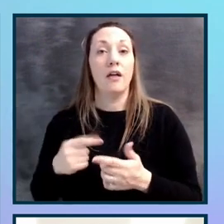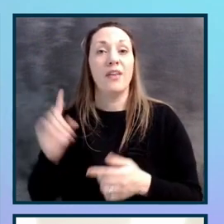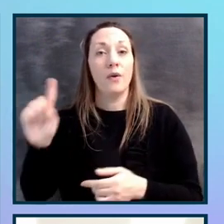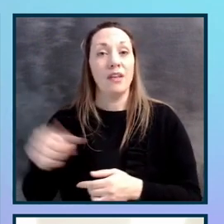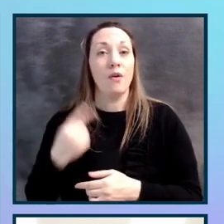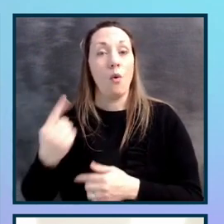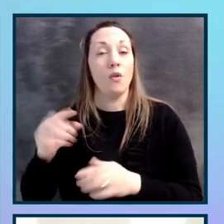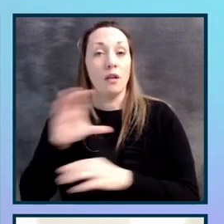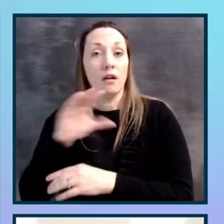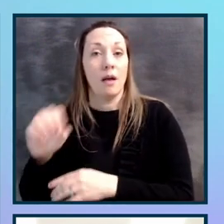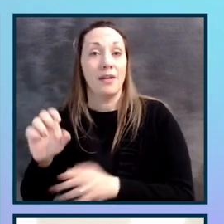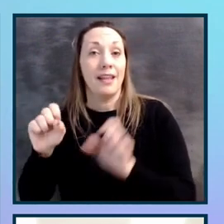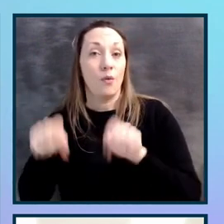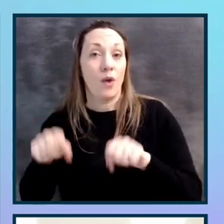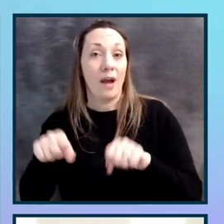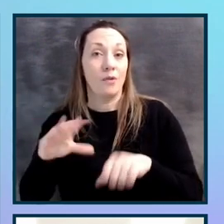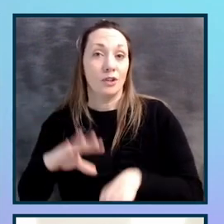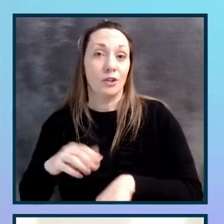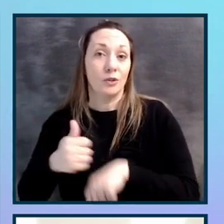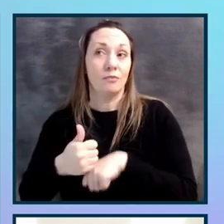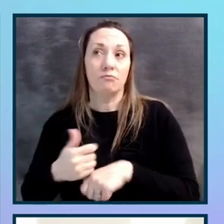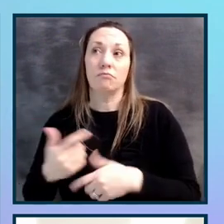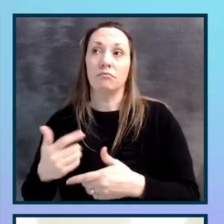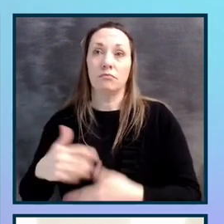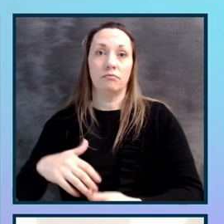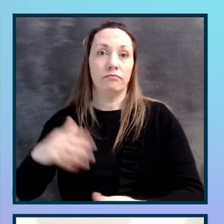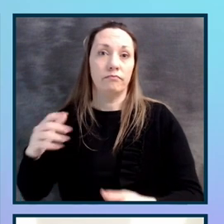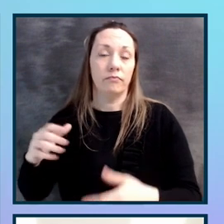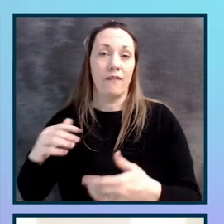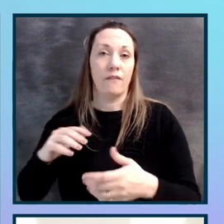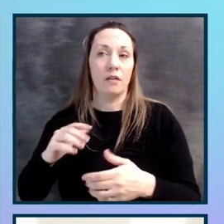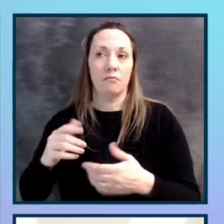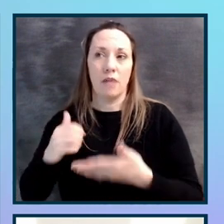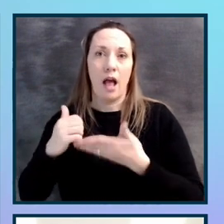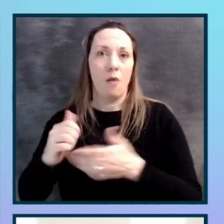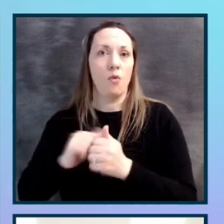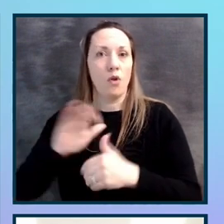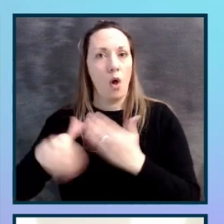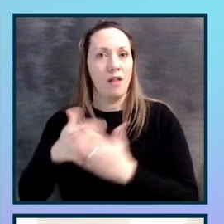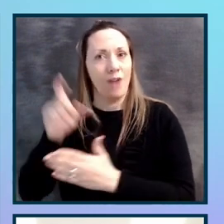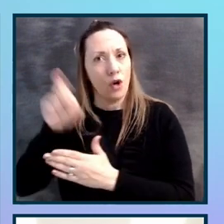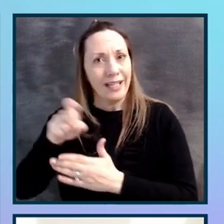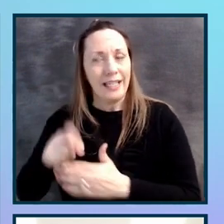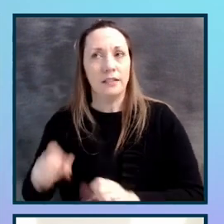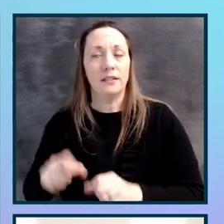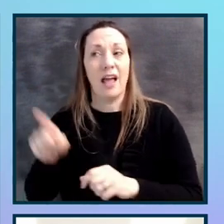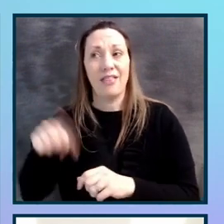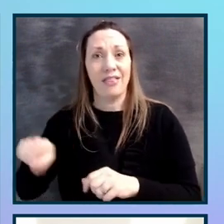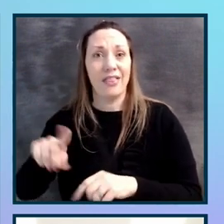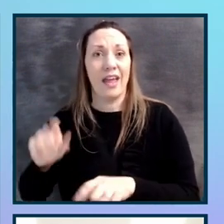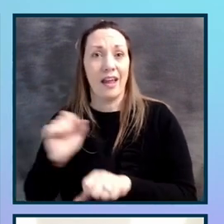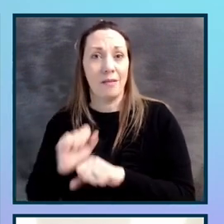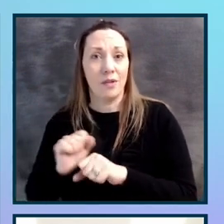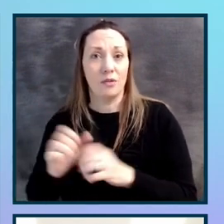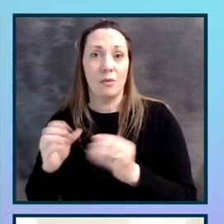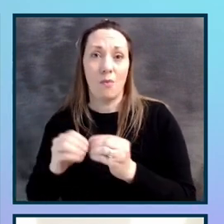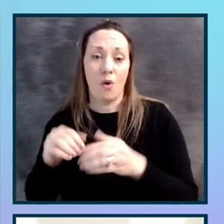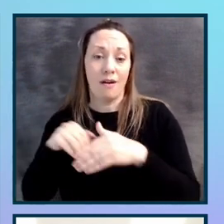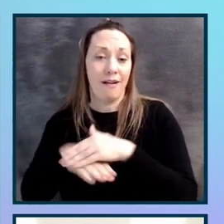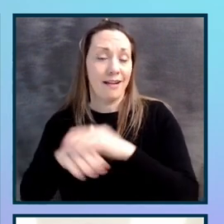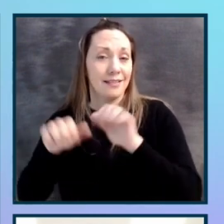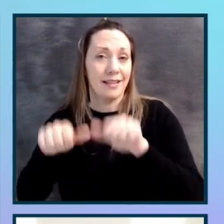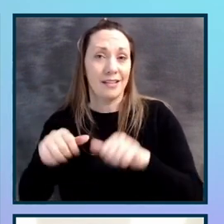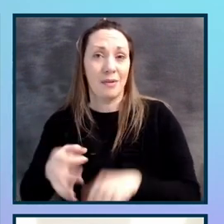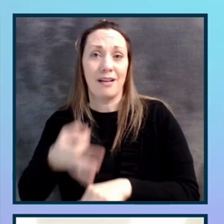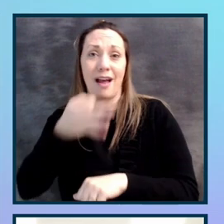only company that were able to facilitate all our needs and be able to scan all of our platform. They employ more certified accessibility experts than